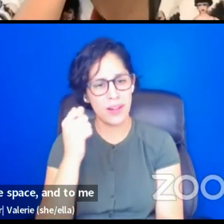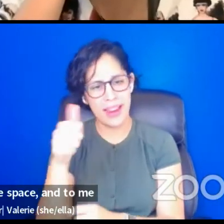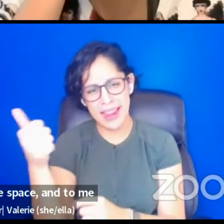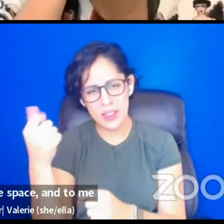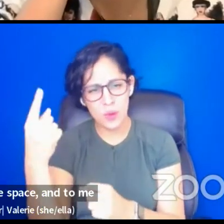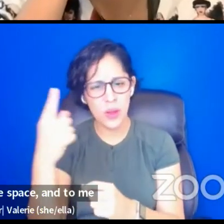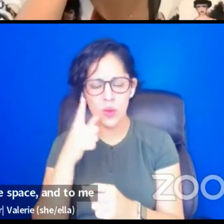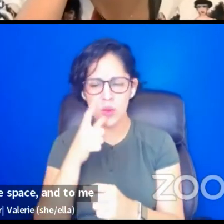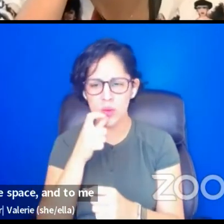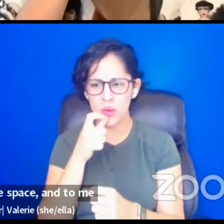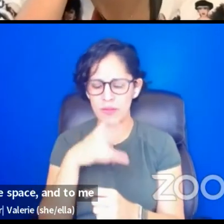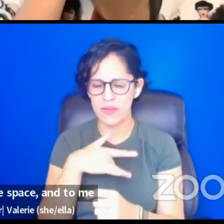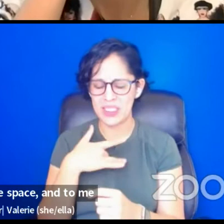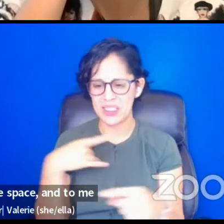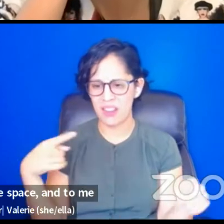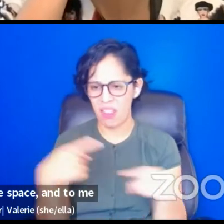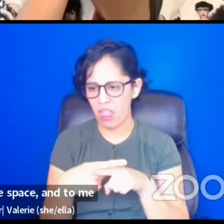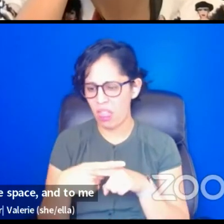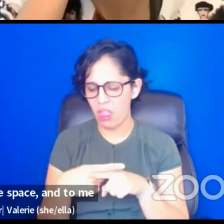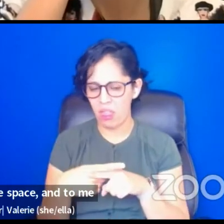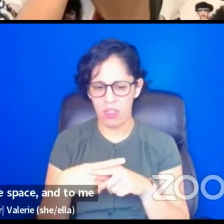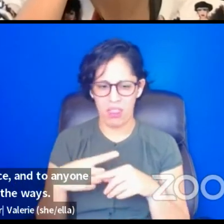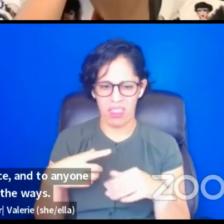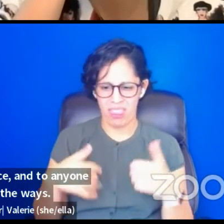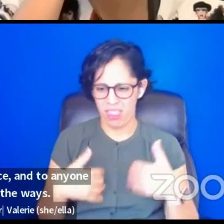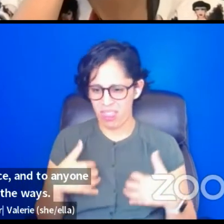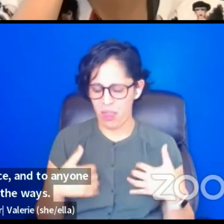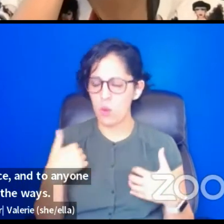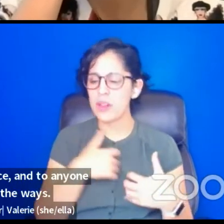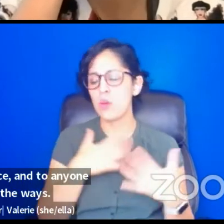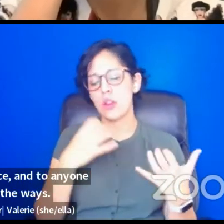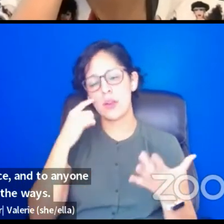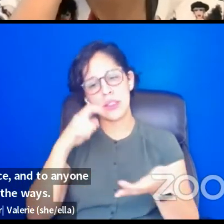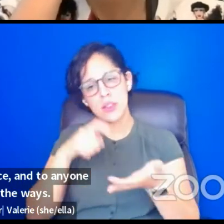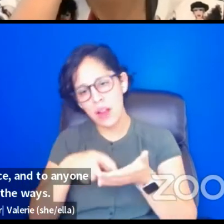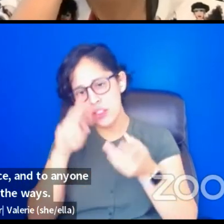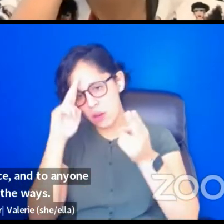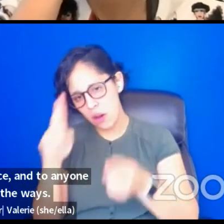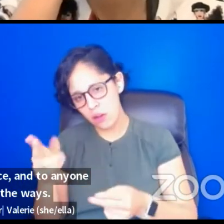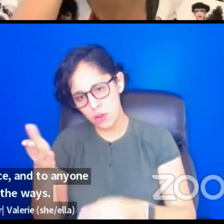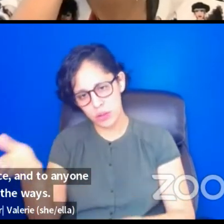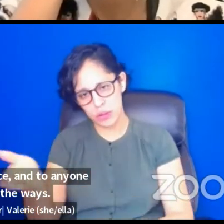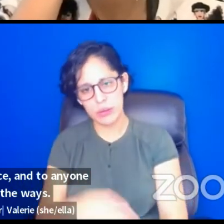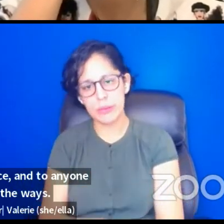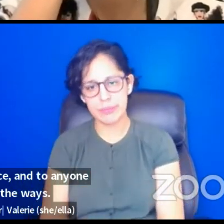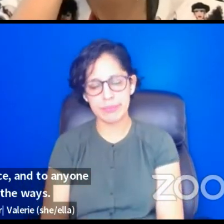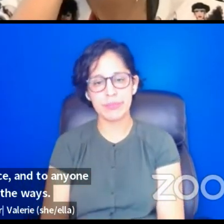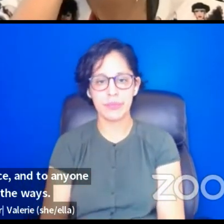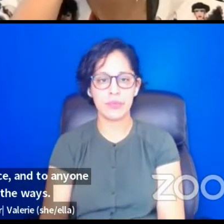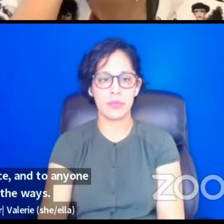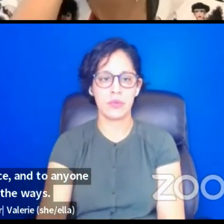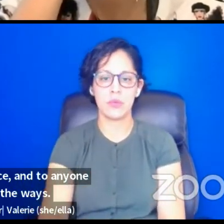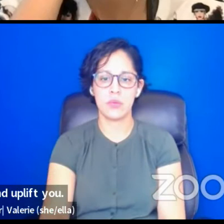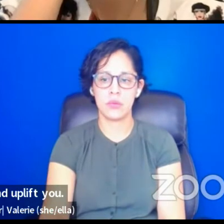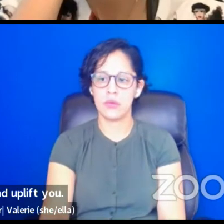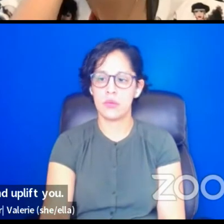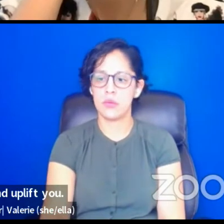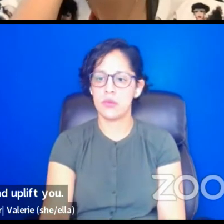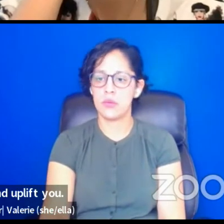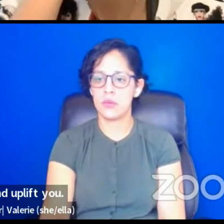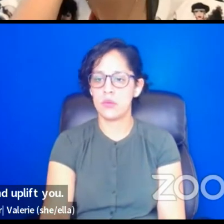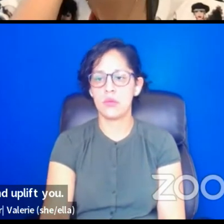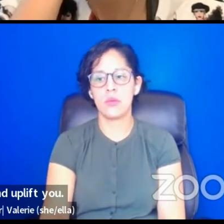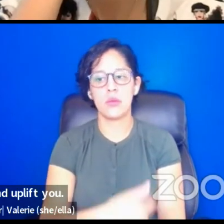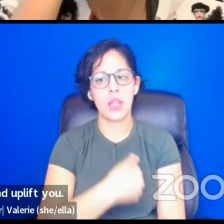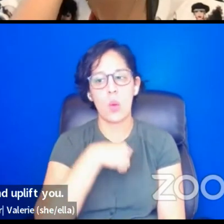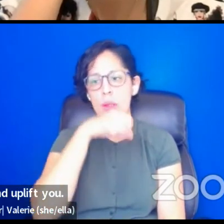torn in all the ways, I just want to see you and hear you and uplift you. Um, yeah, I would love to talk about,